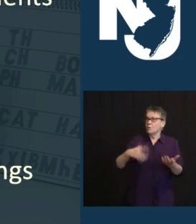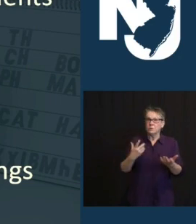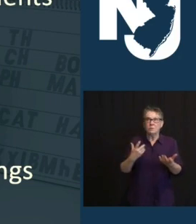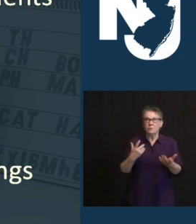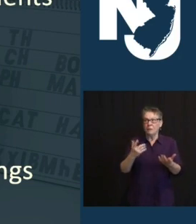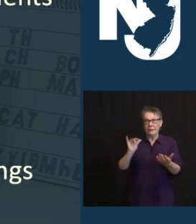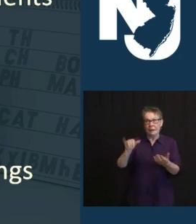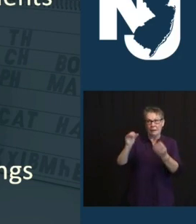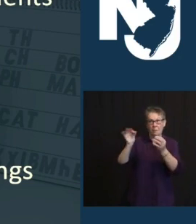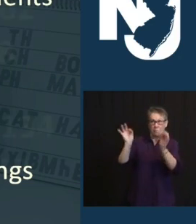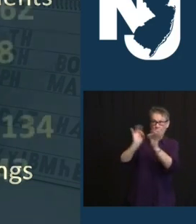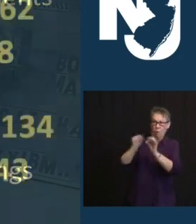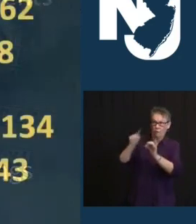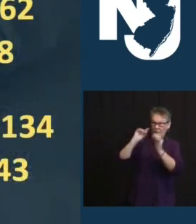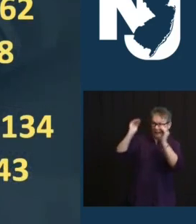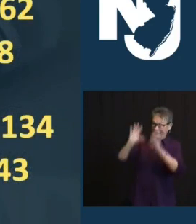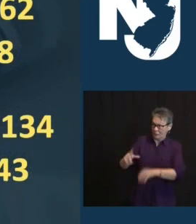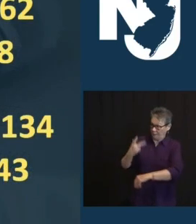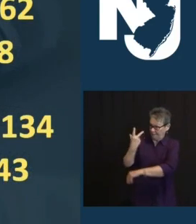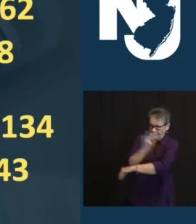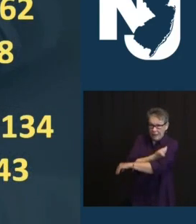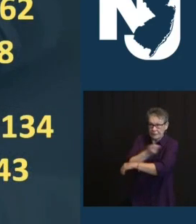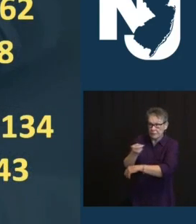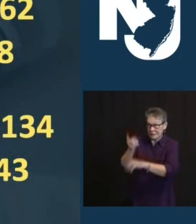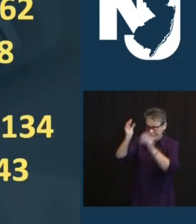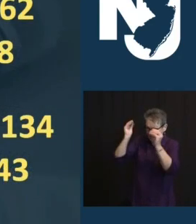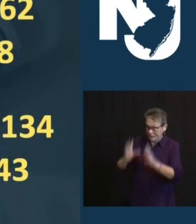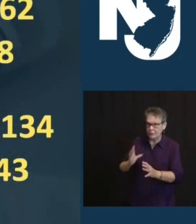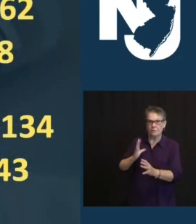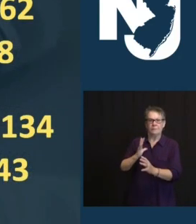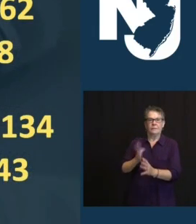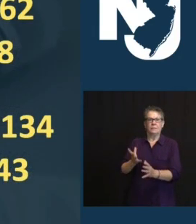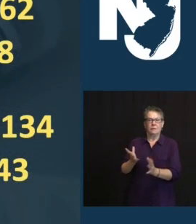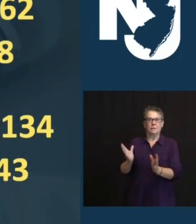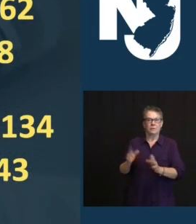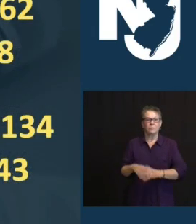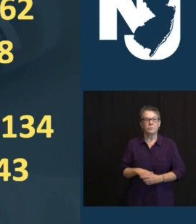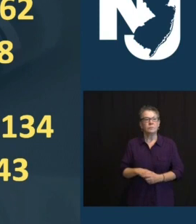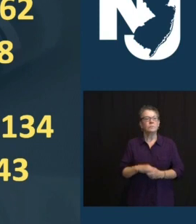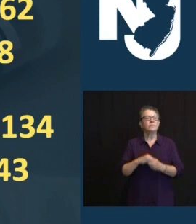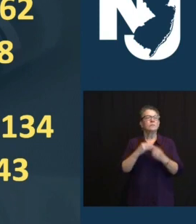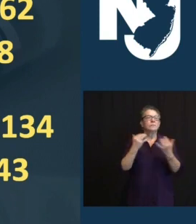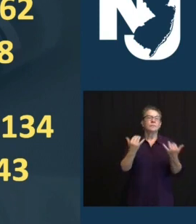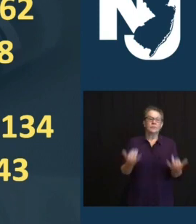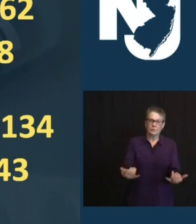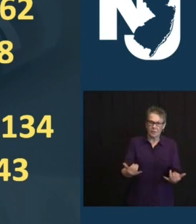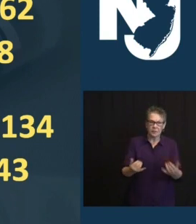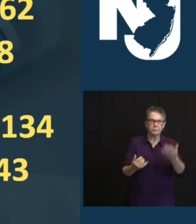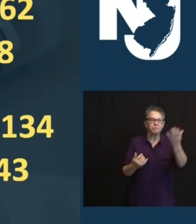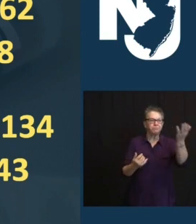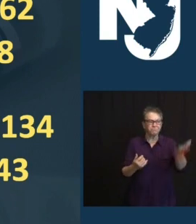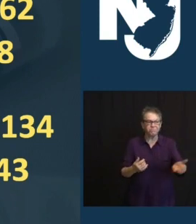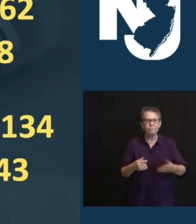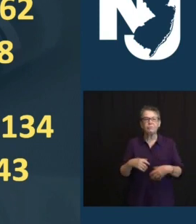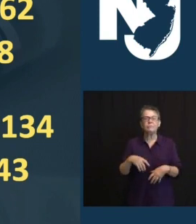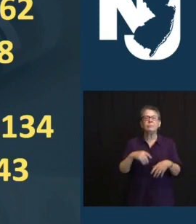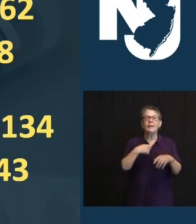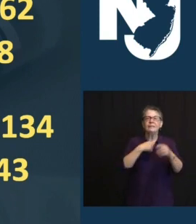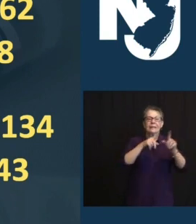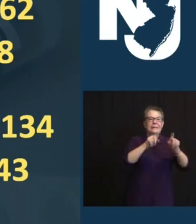WITH THAT, LET'S TURN TO OUR OVERNIGHT NUMBERS. THIS MORNING, WE'RE REPORTING AN ADDITIONAL 2,668 POSITIVE PCR TESTS,